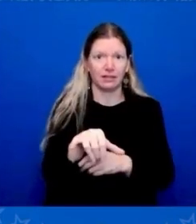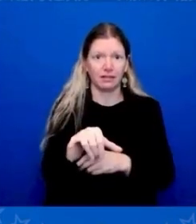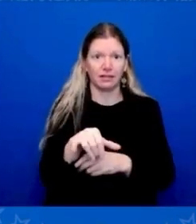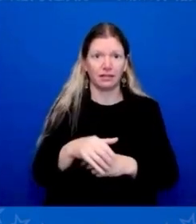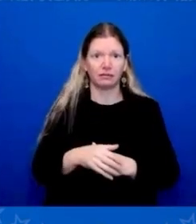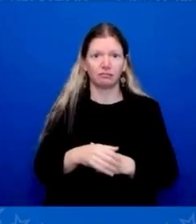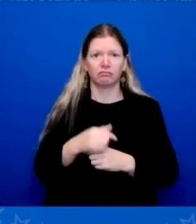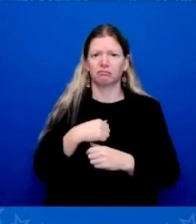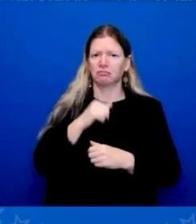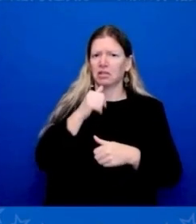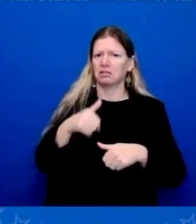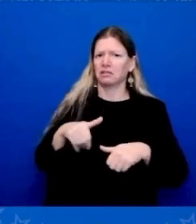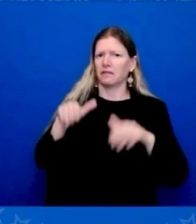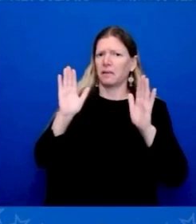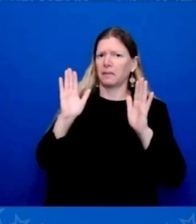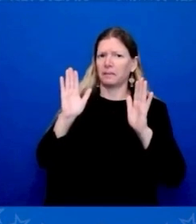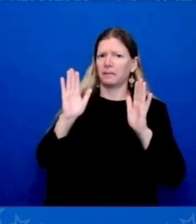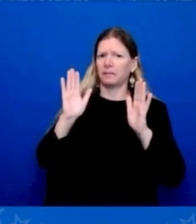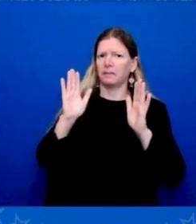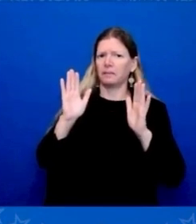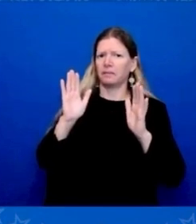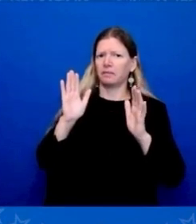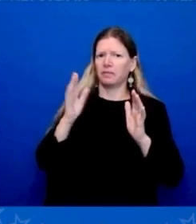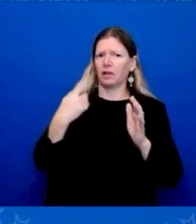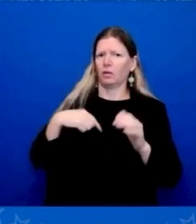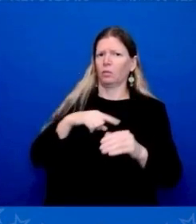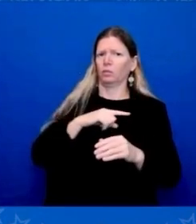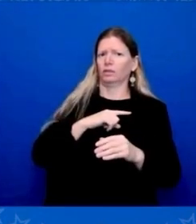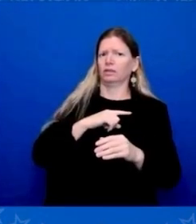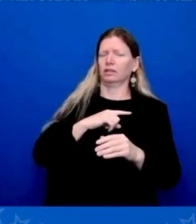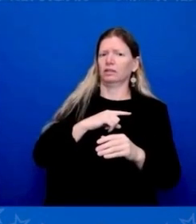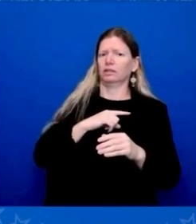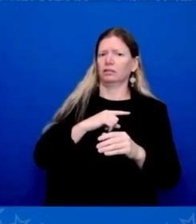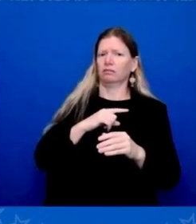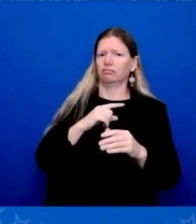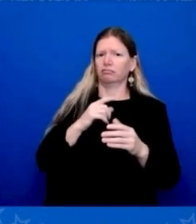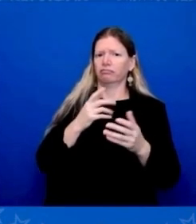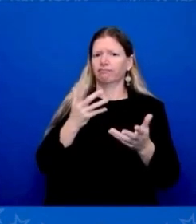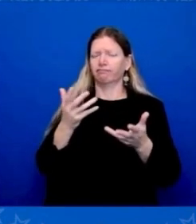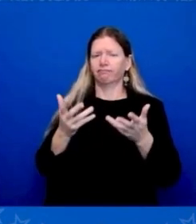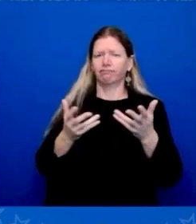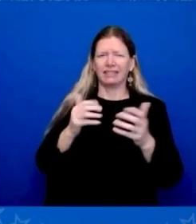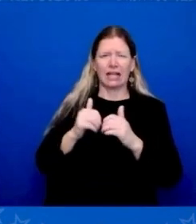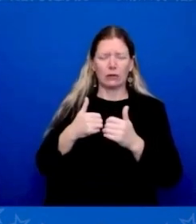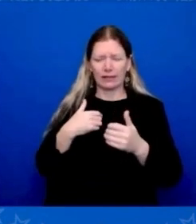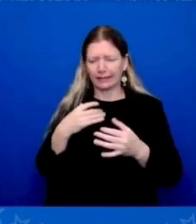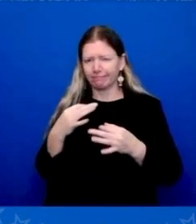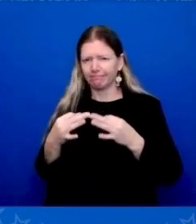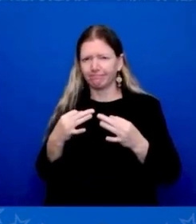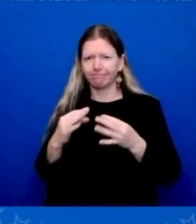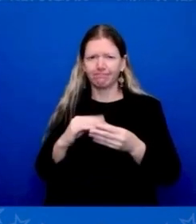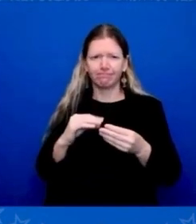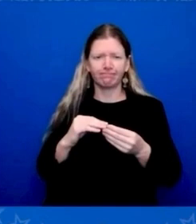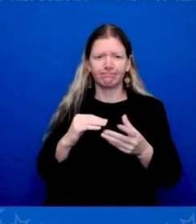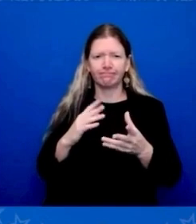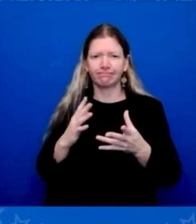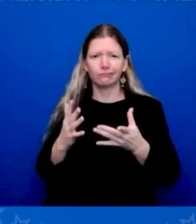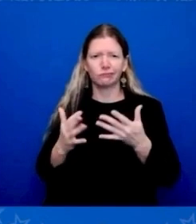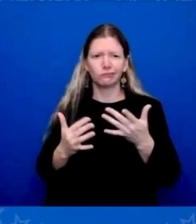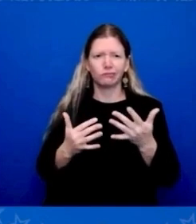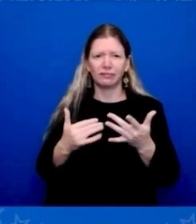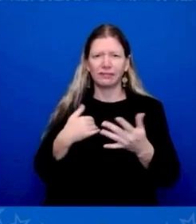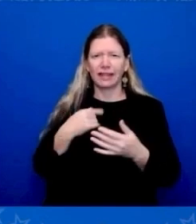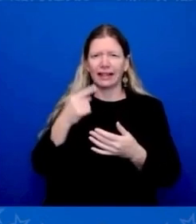to—how can I say it? I think we can triple